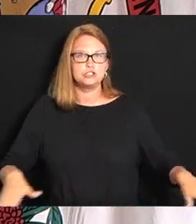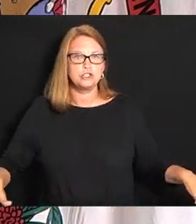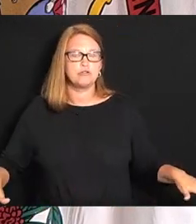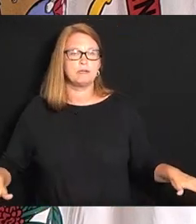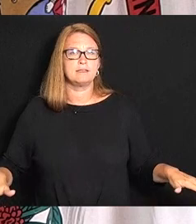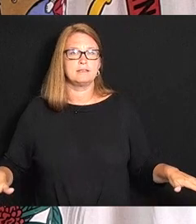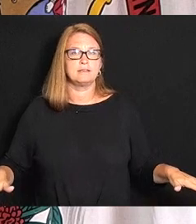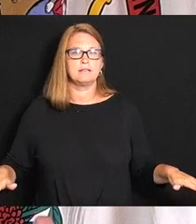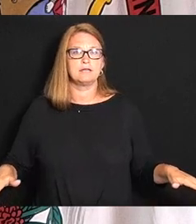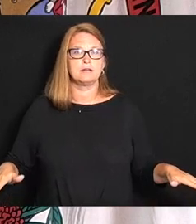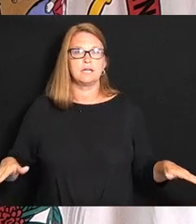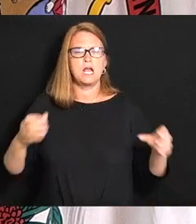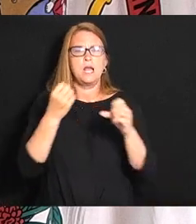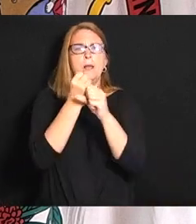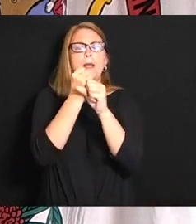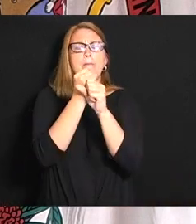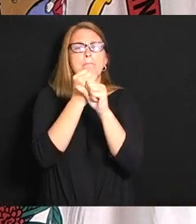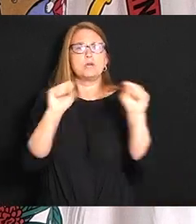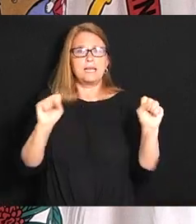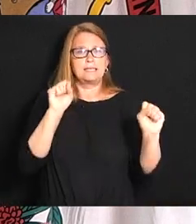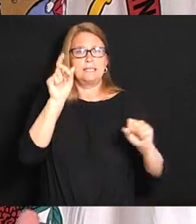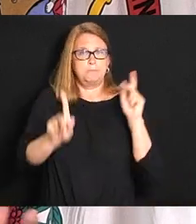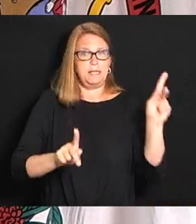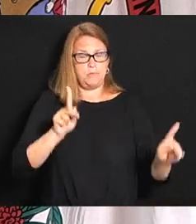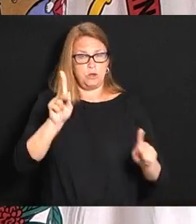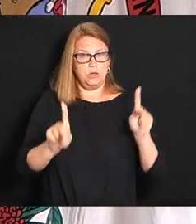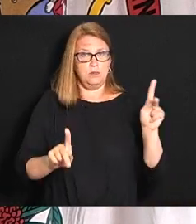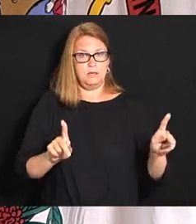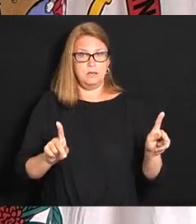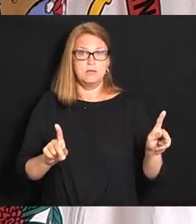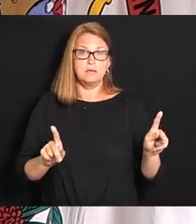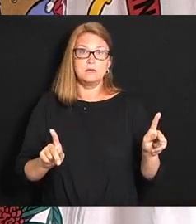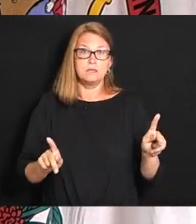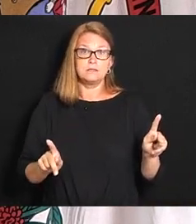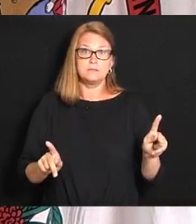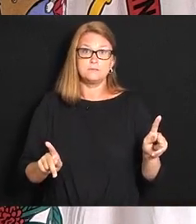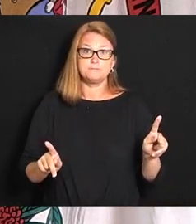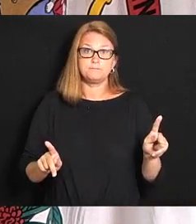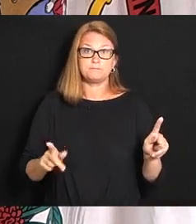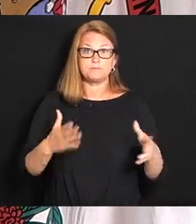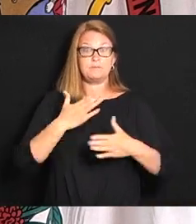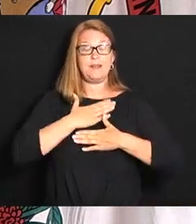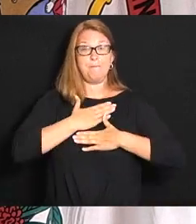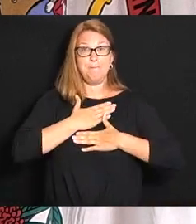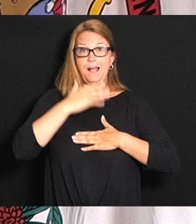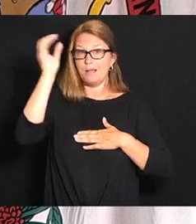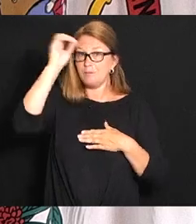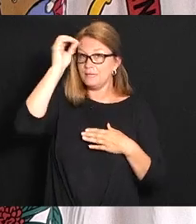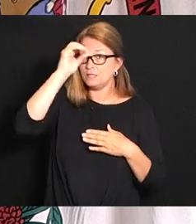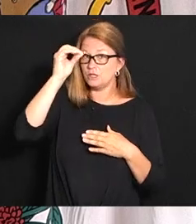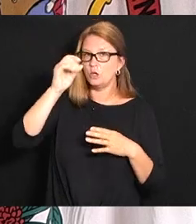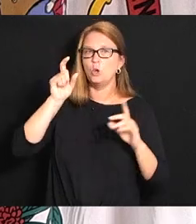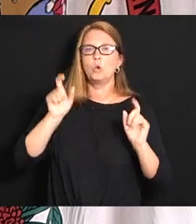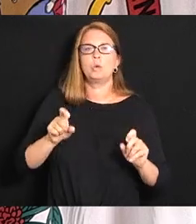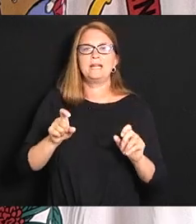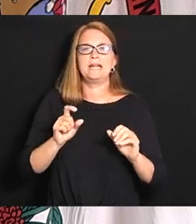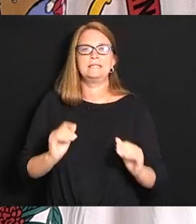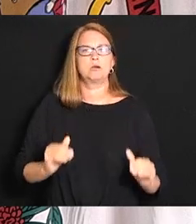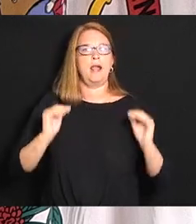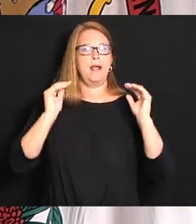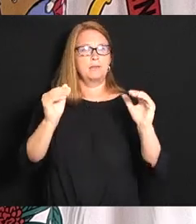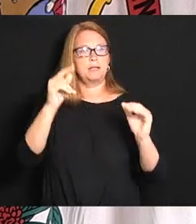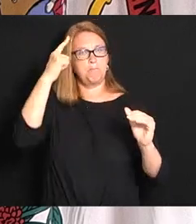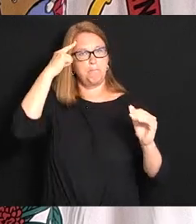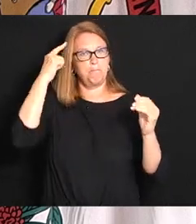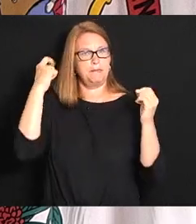protecting people you know absolutely in my opinion we should amp up the mental health